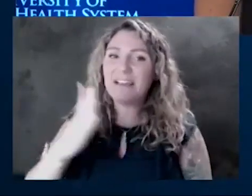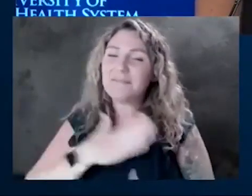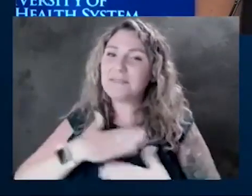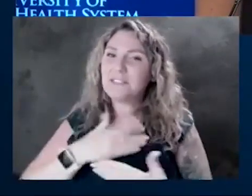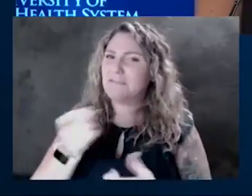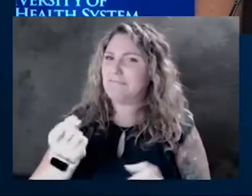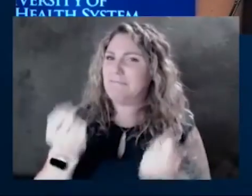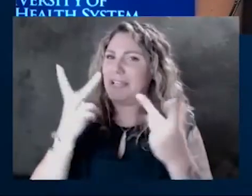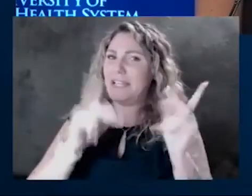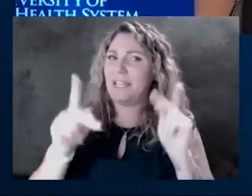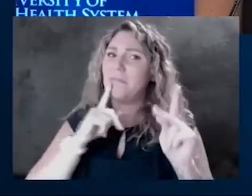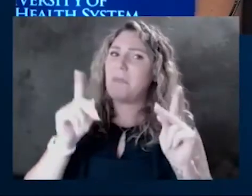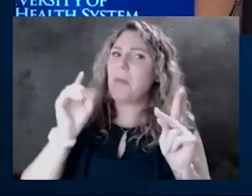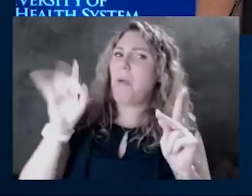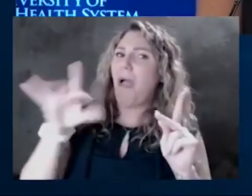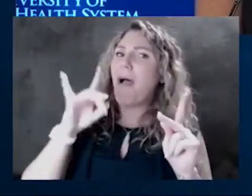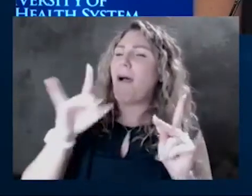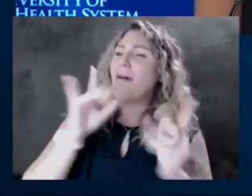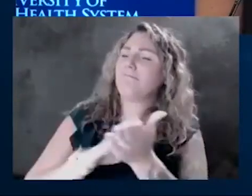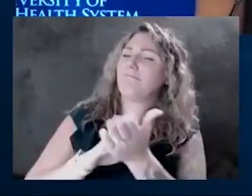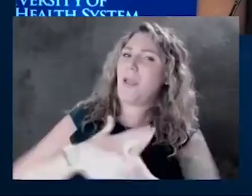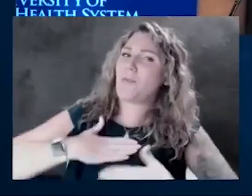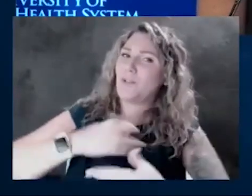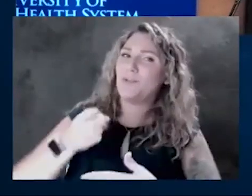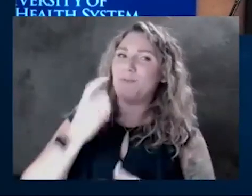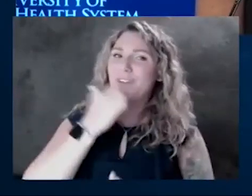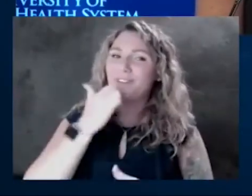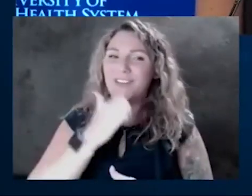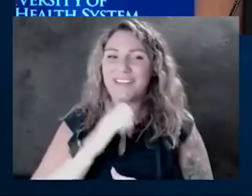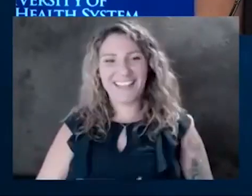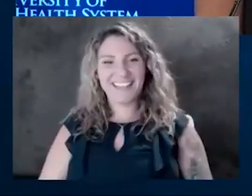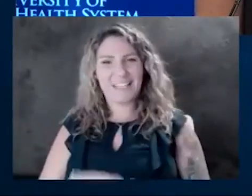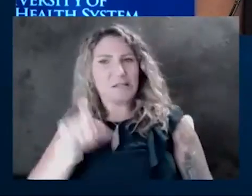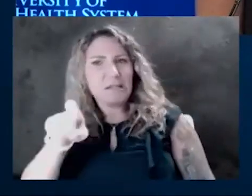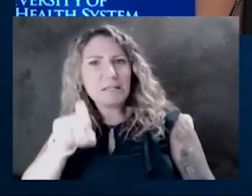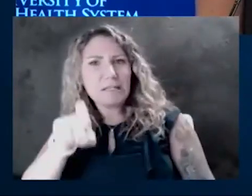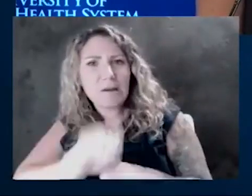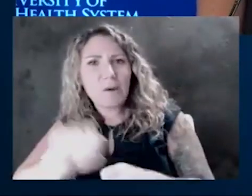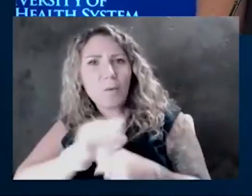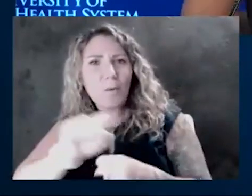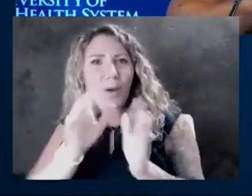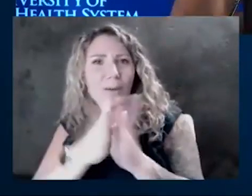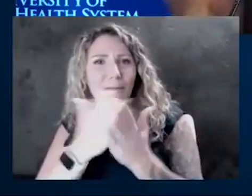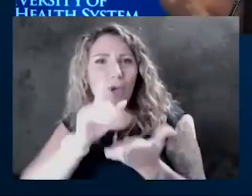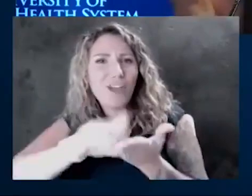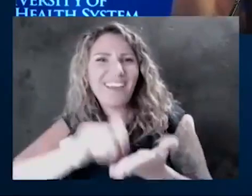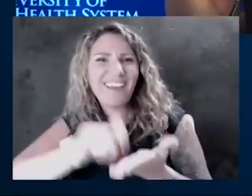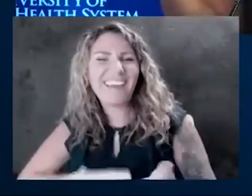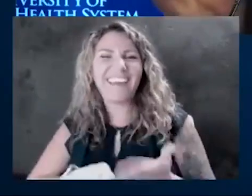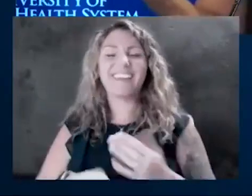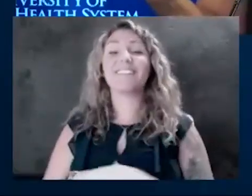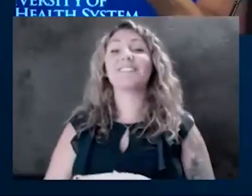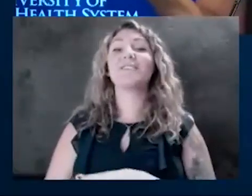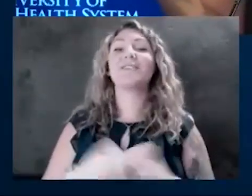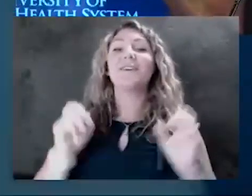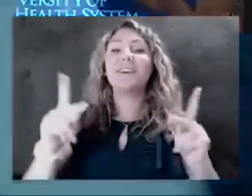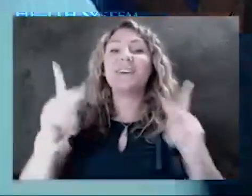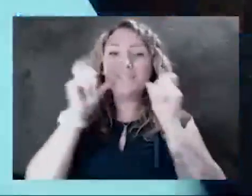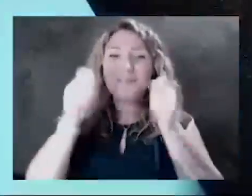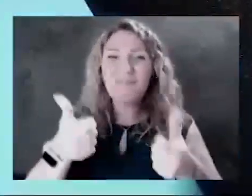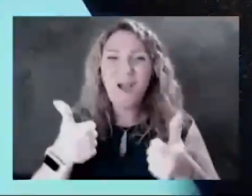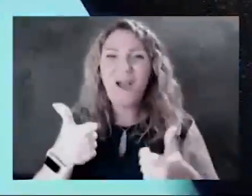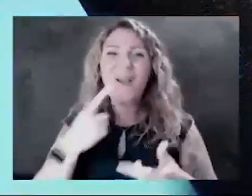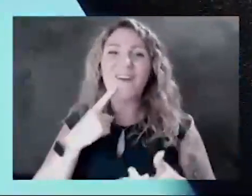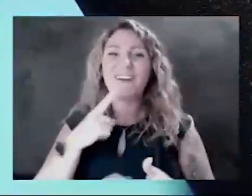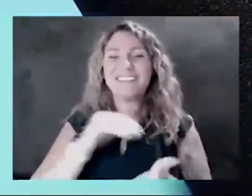really appreciating you being here every day. You've to start working on that book. You've got to start marketing that book. All right. So tomorrow, Dr. Stites is